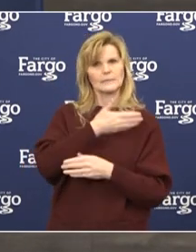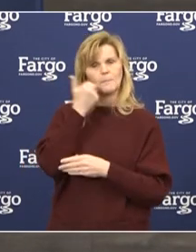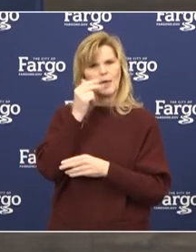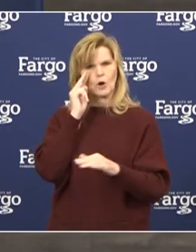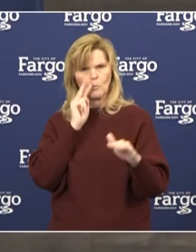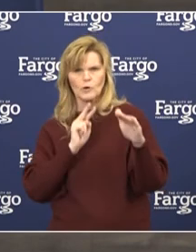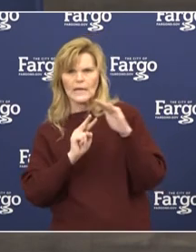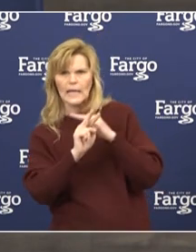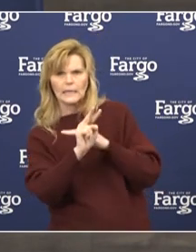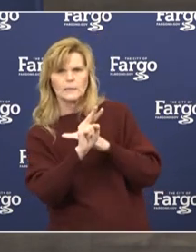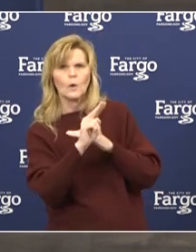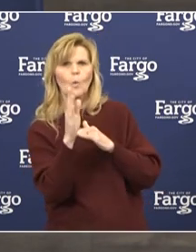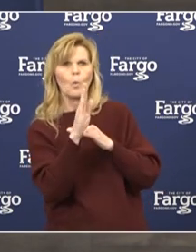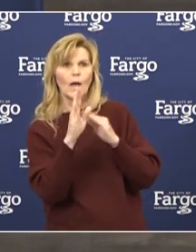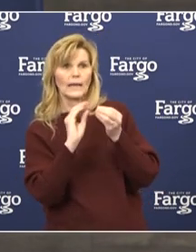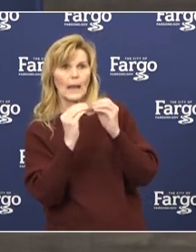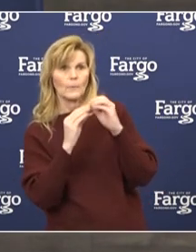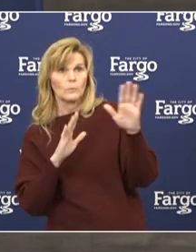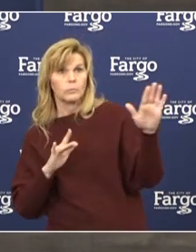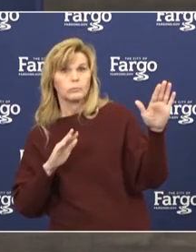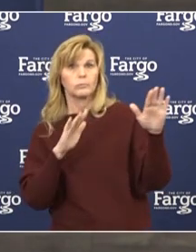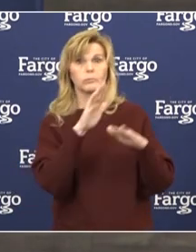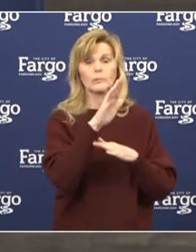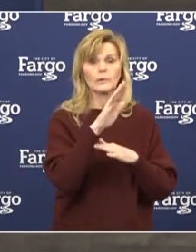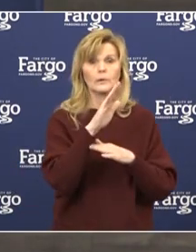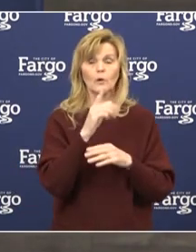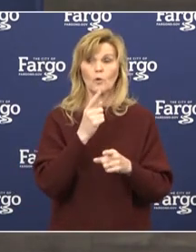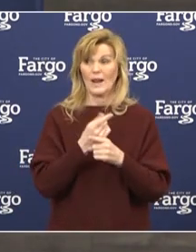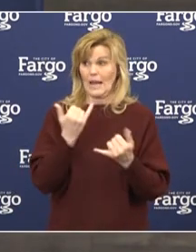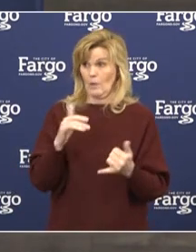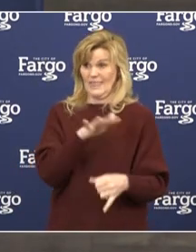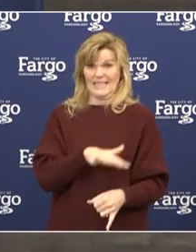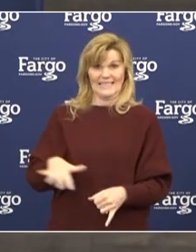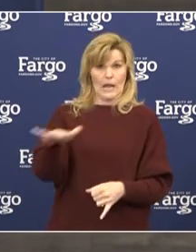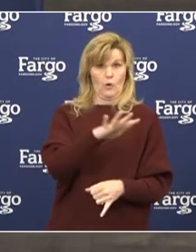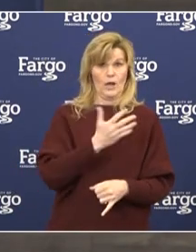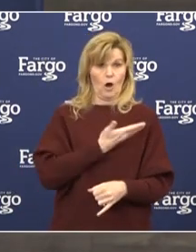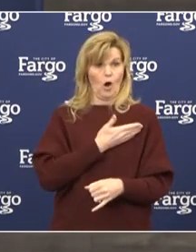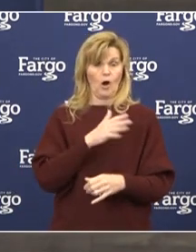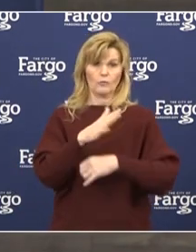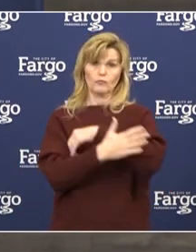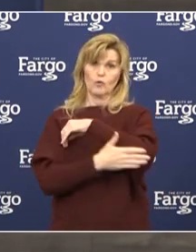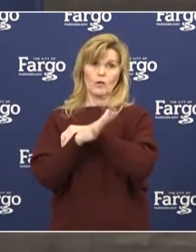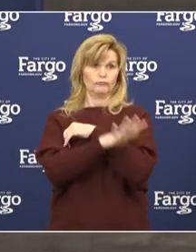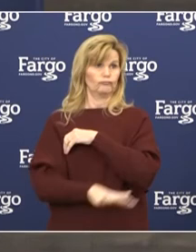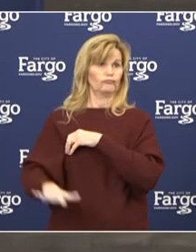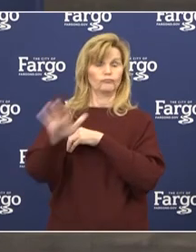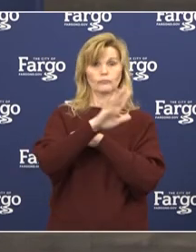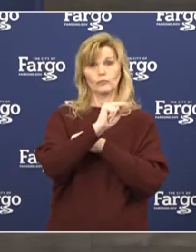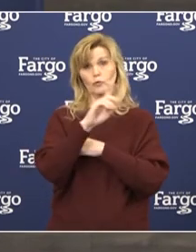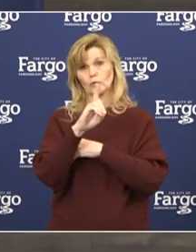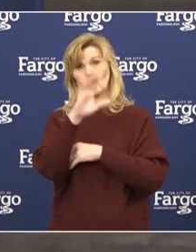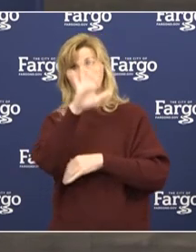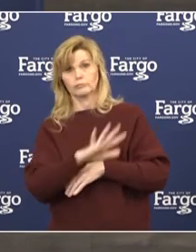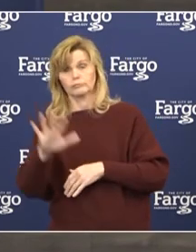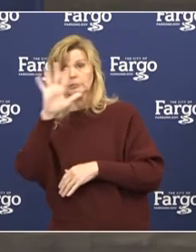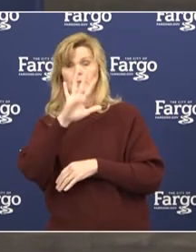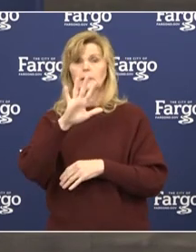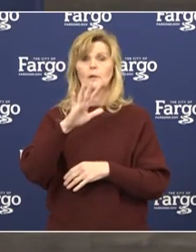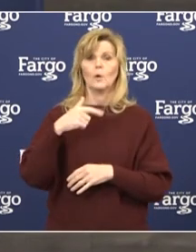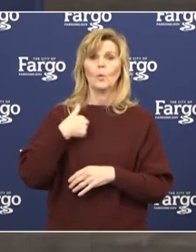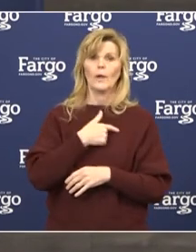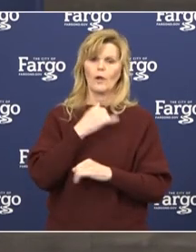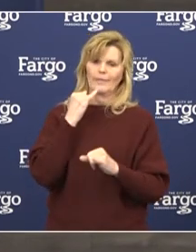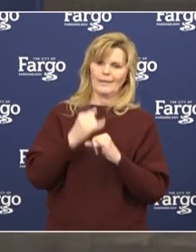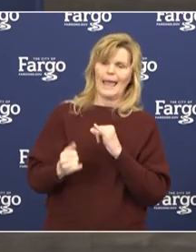surge. We have the benefits in this area of the country of being kind of the last parts of the country to be